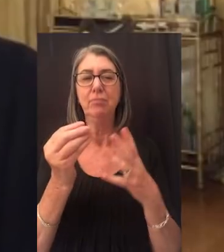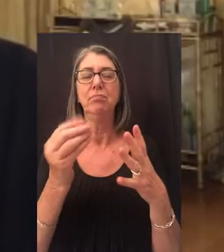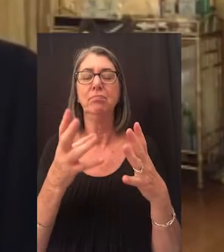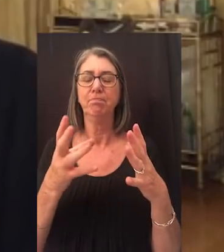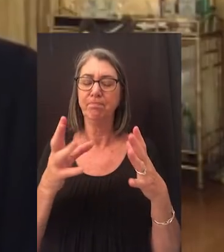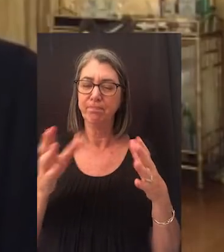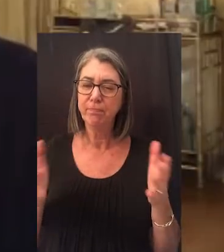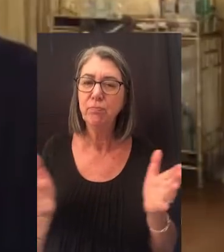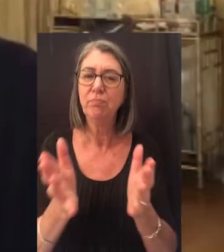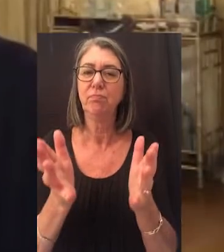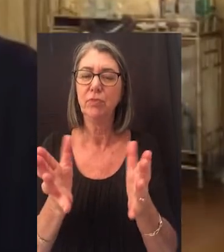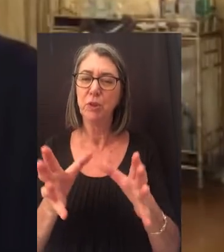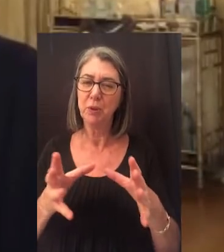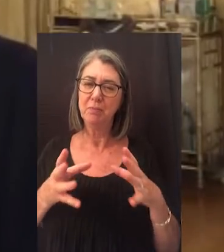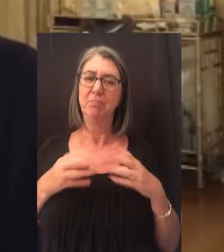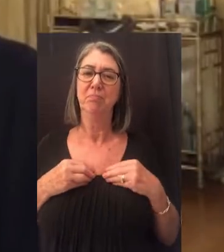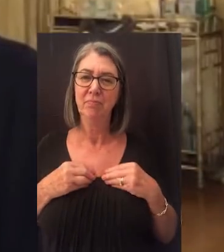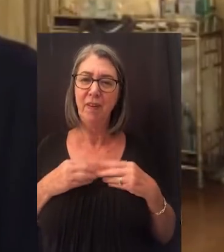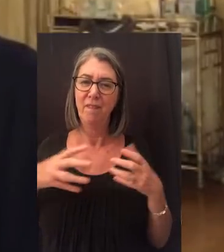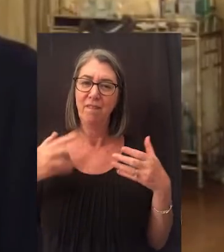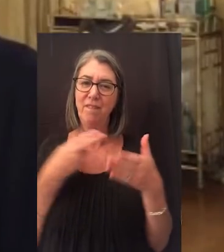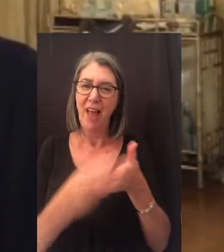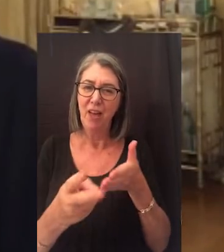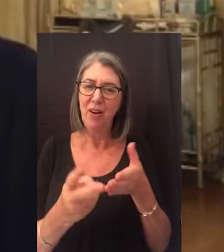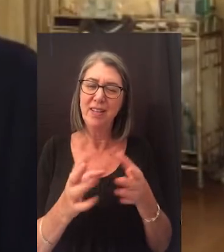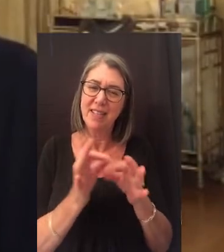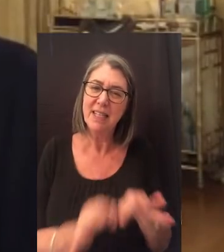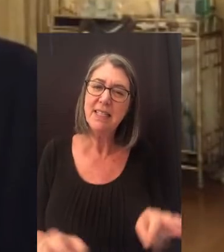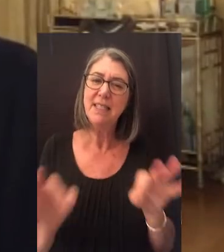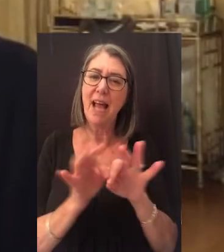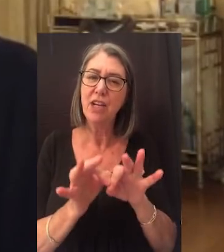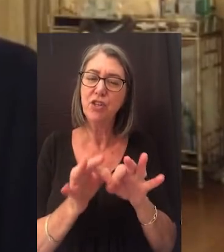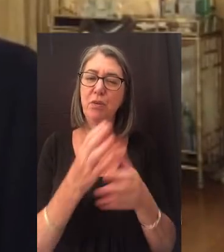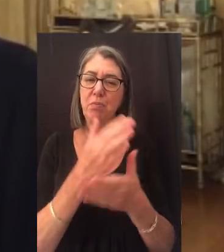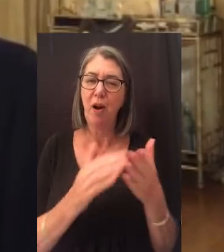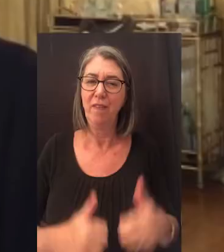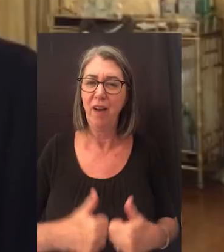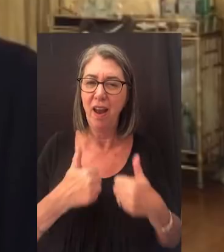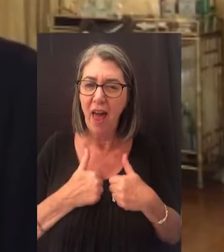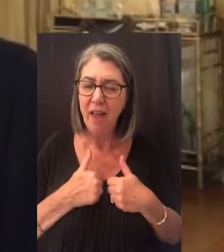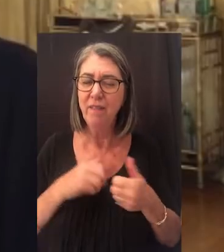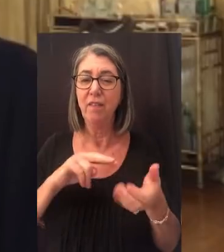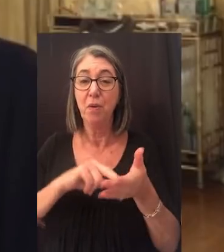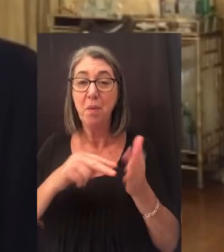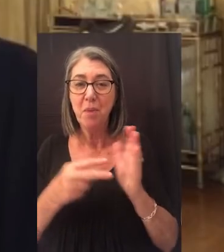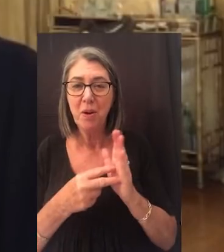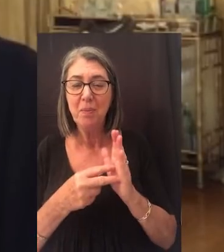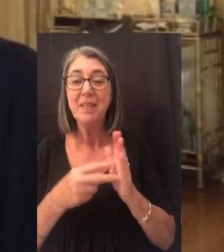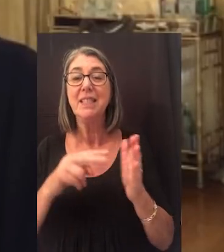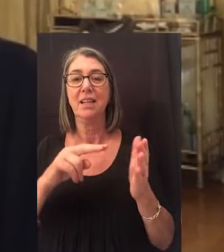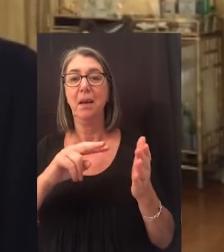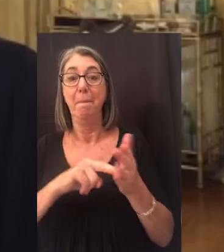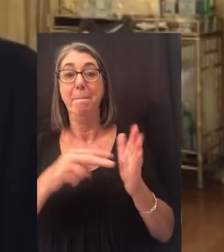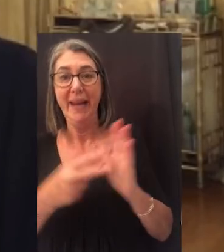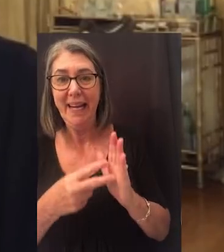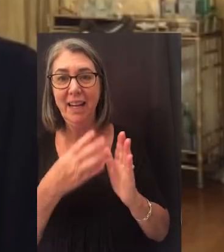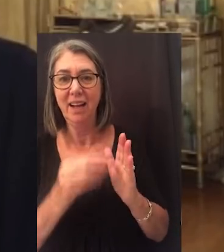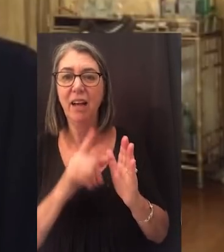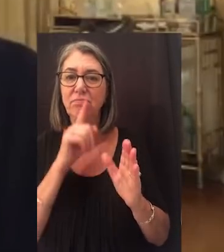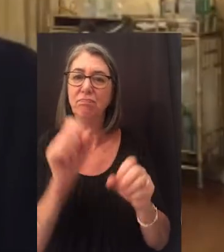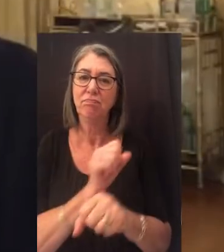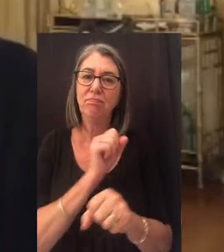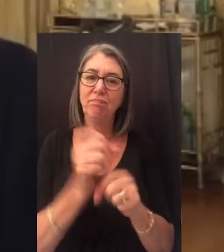to embrace failure as an essential part of a life of purpose, meaning, and most of all,